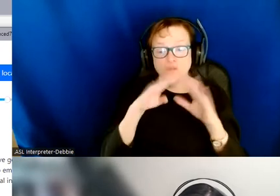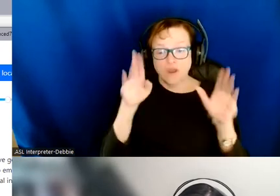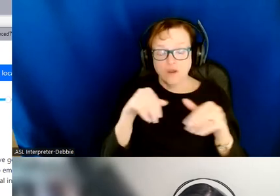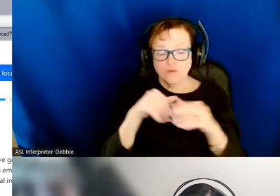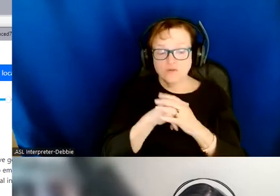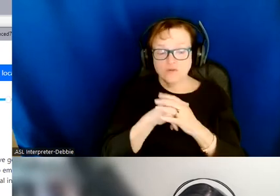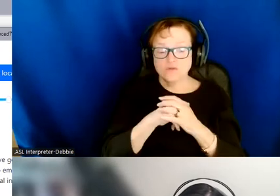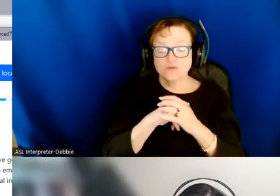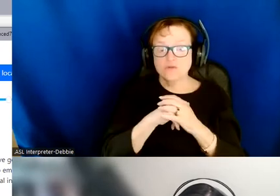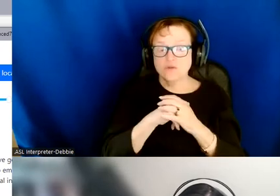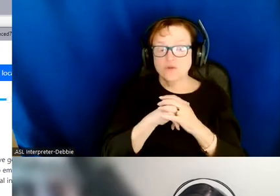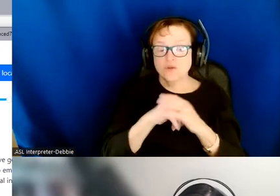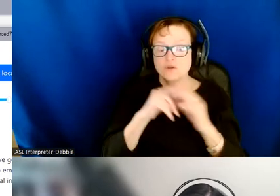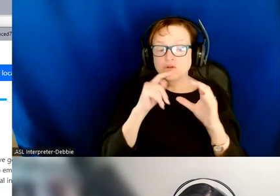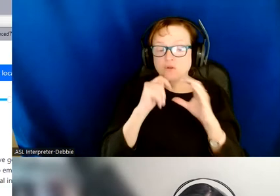Tone Communication,